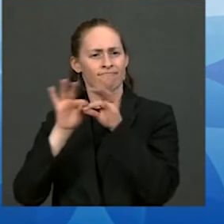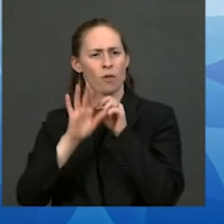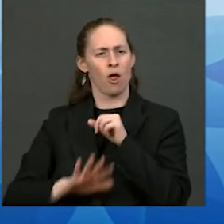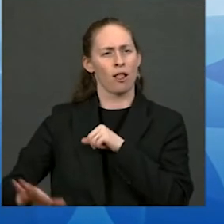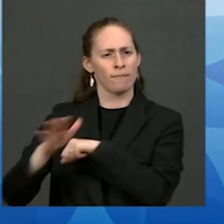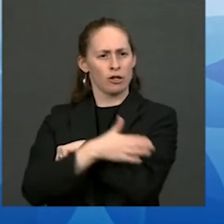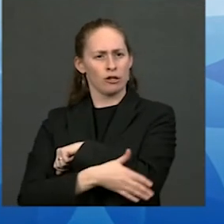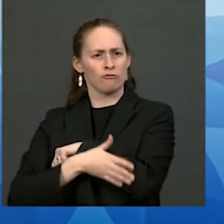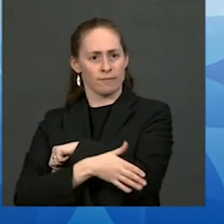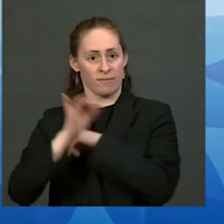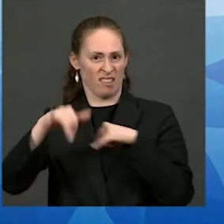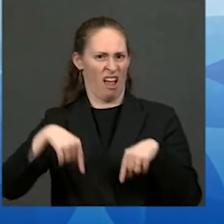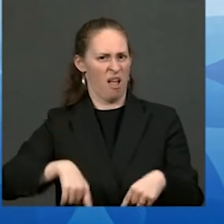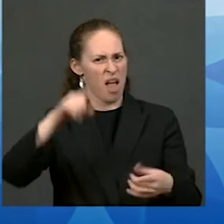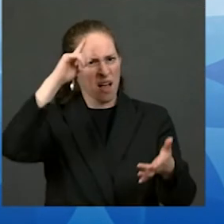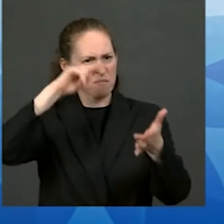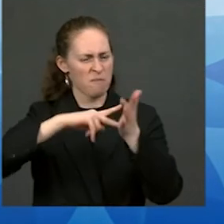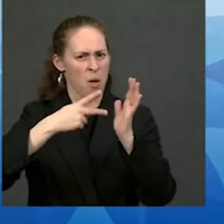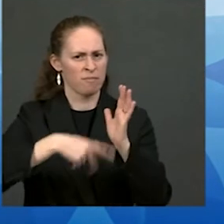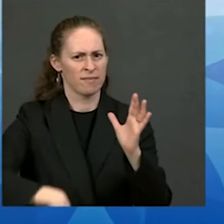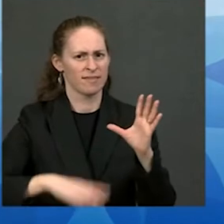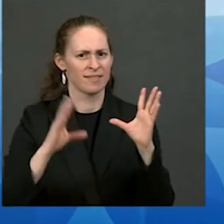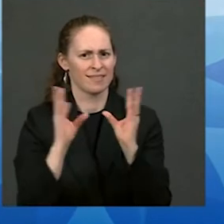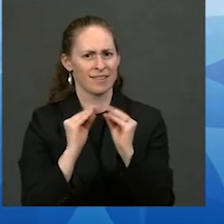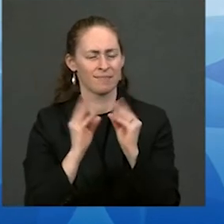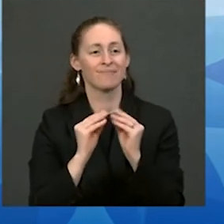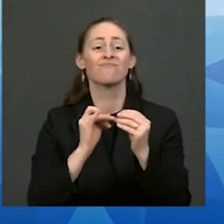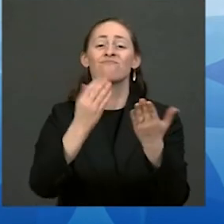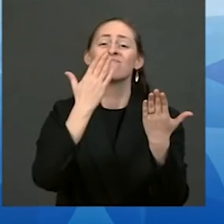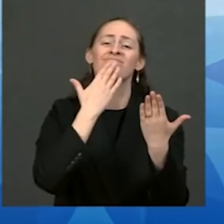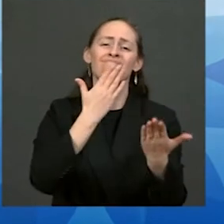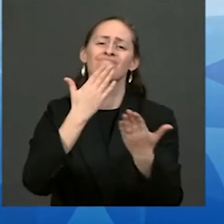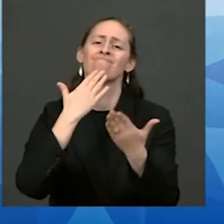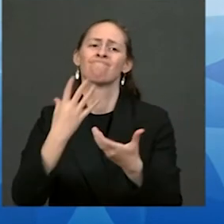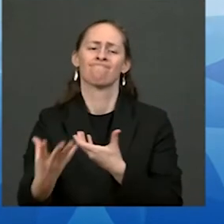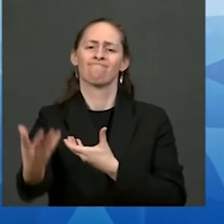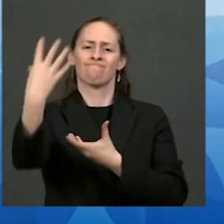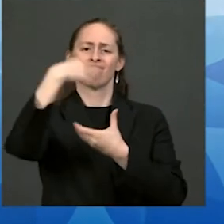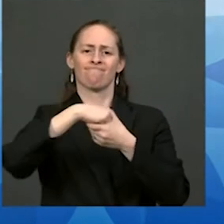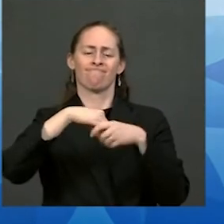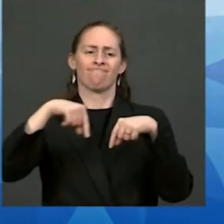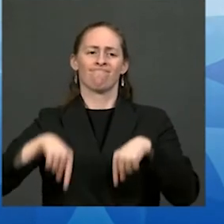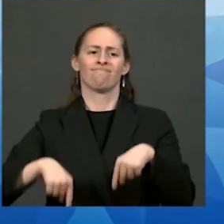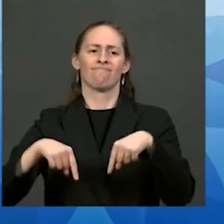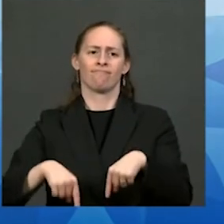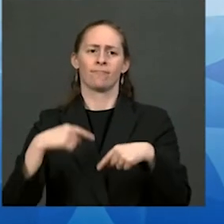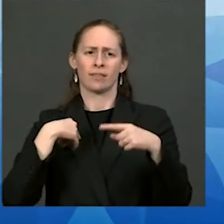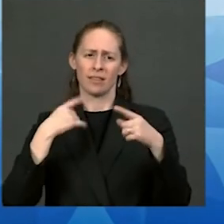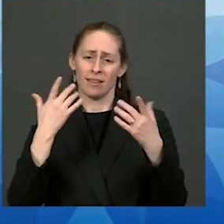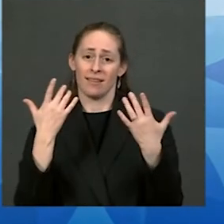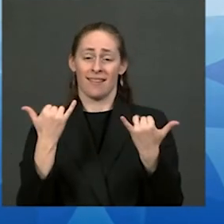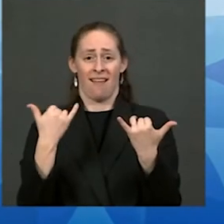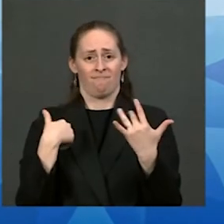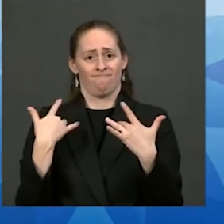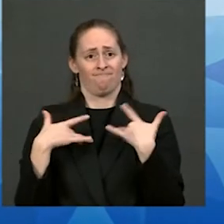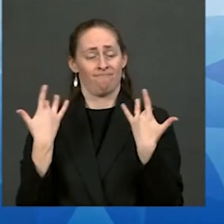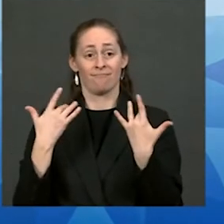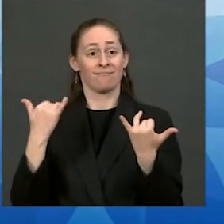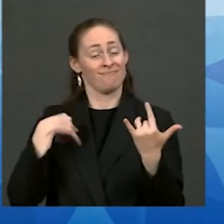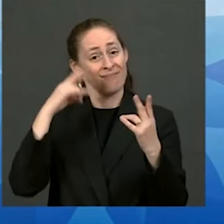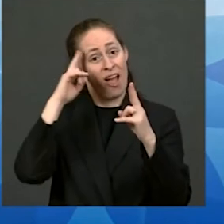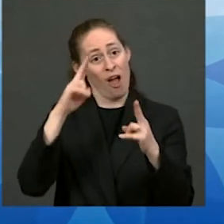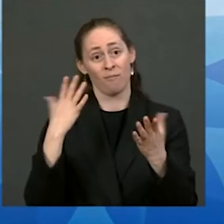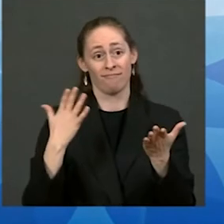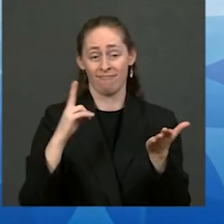for participating and I look forward to continuing our work together and now it's my honor to sign an executive